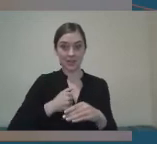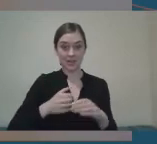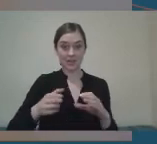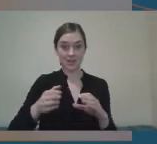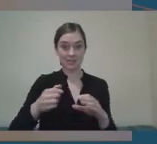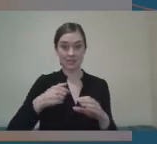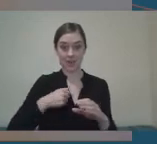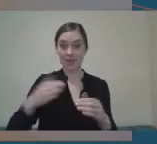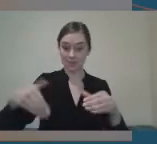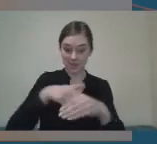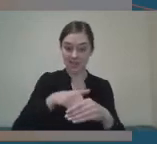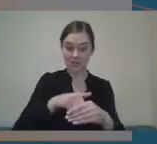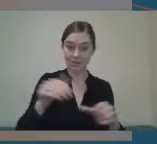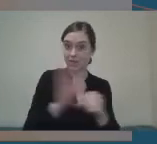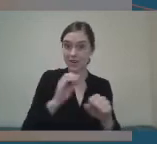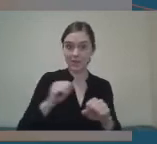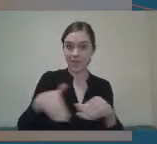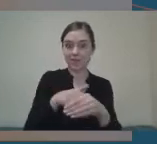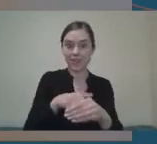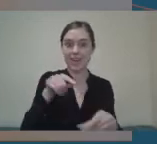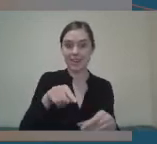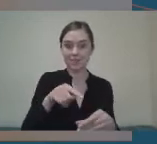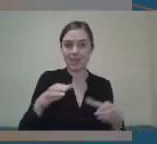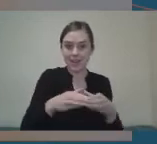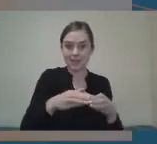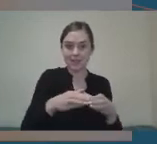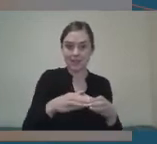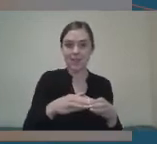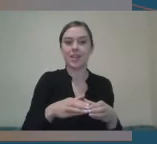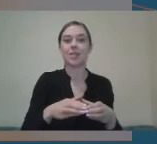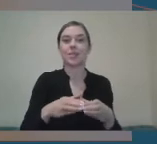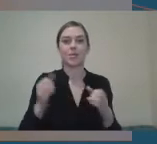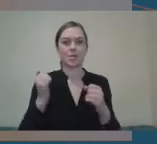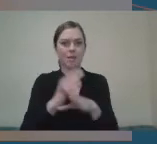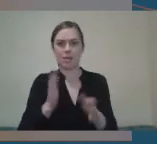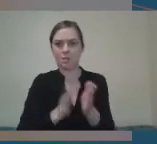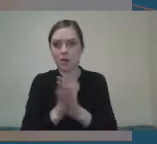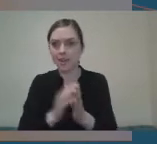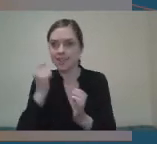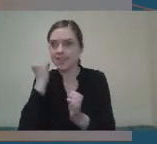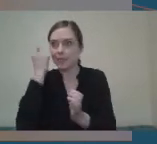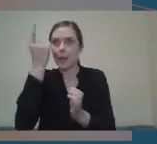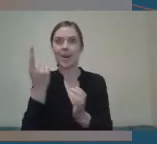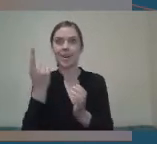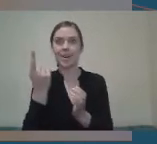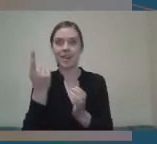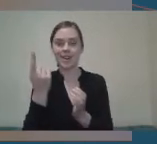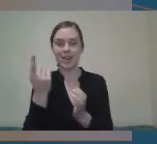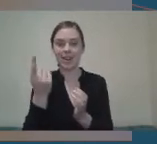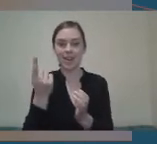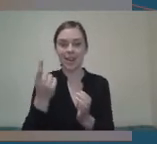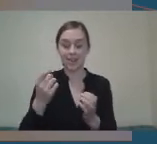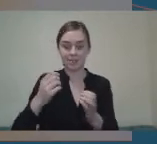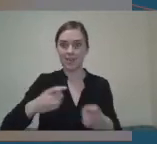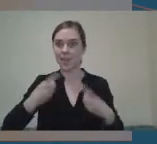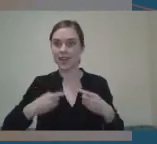participation side. And although I think we're all motivated and inspired, and we're thrilled that